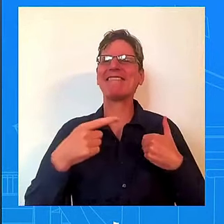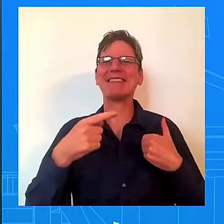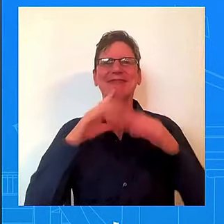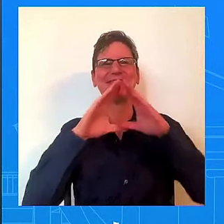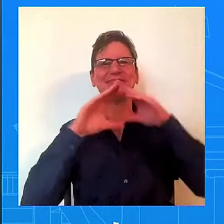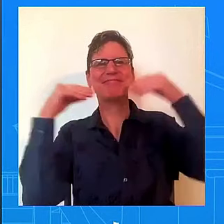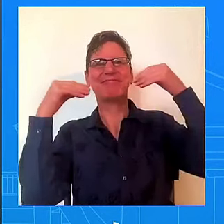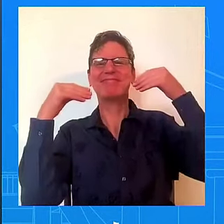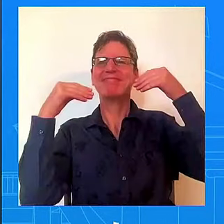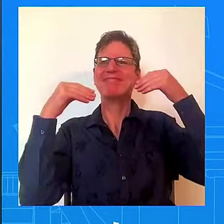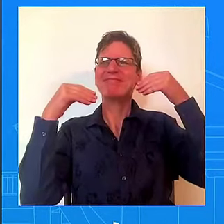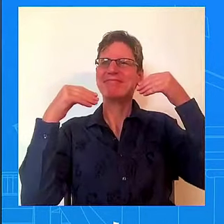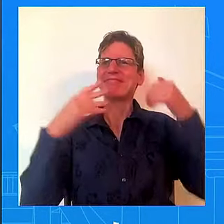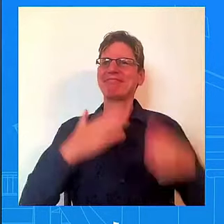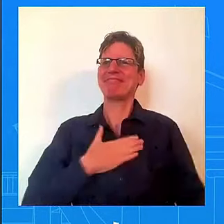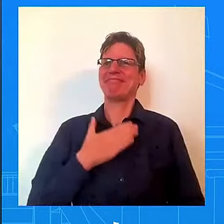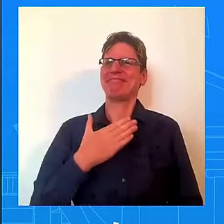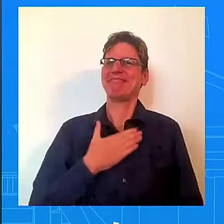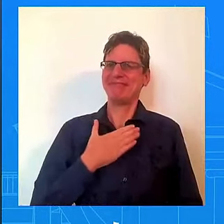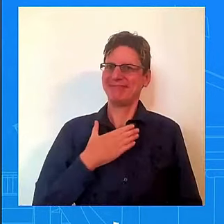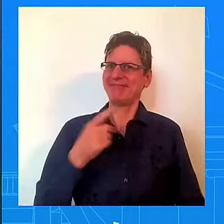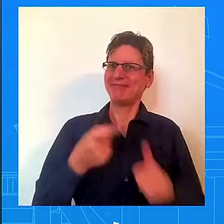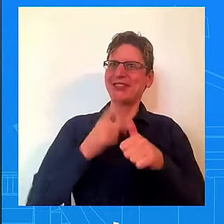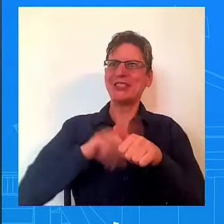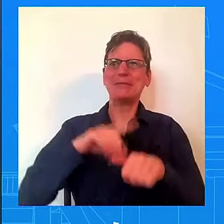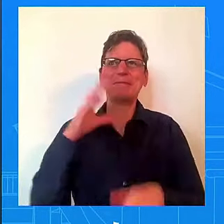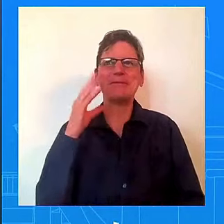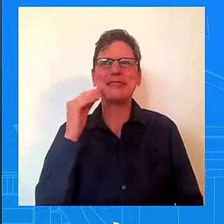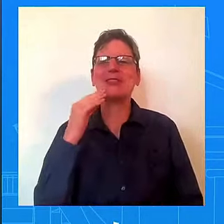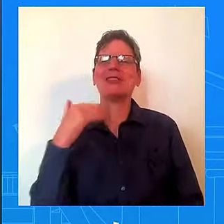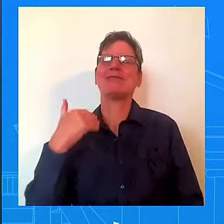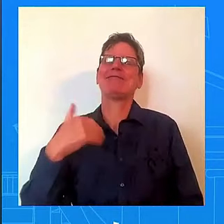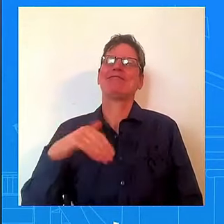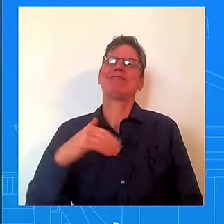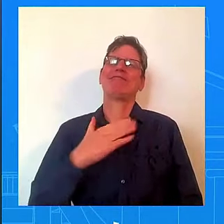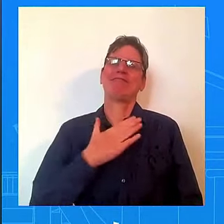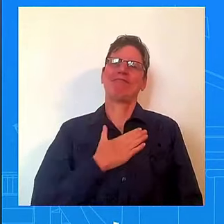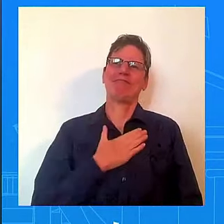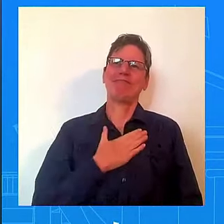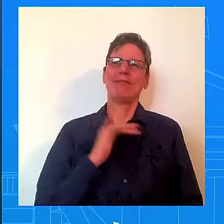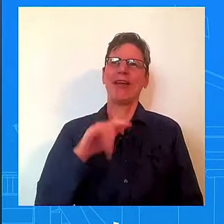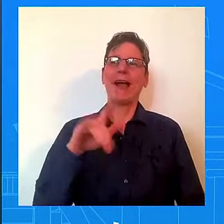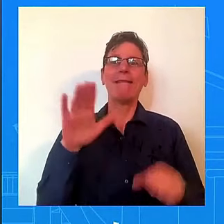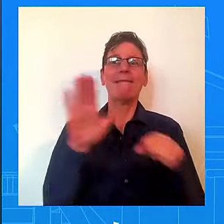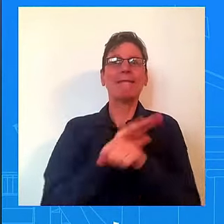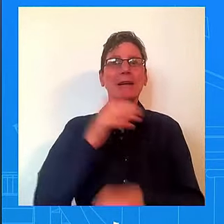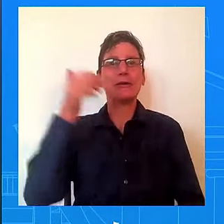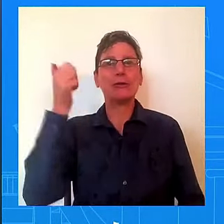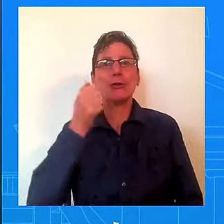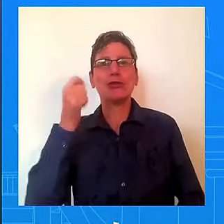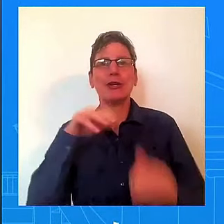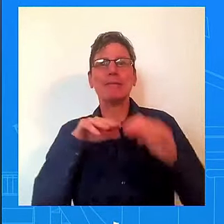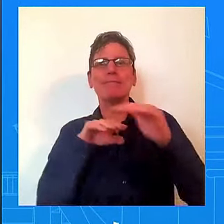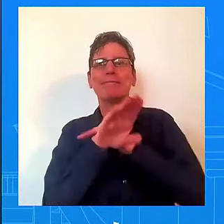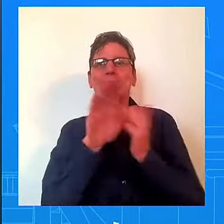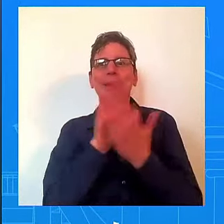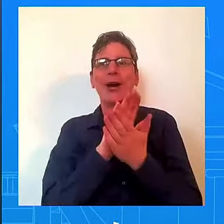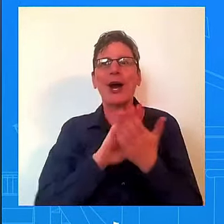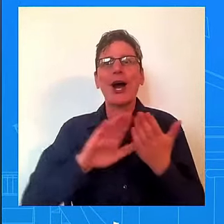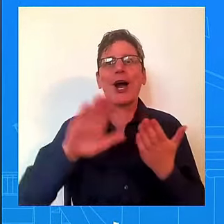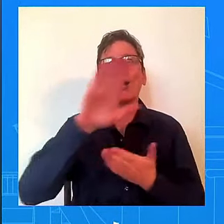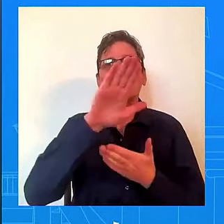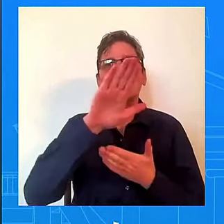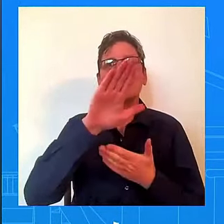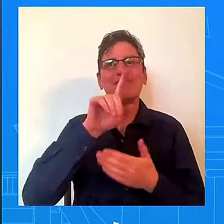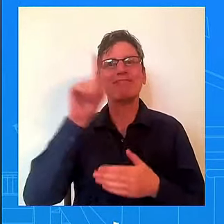a full ride to UPenn, just started last week, and we're going to continue to stay in touch. Because Mayor Turk and mayors across America, Republicans